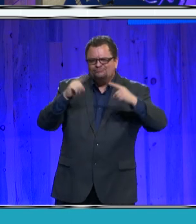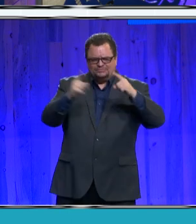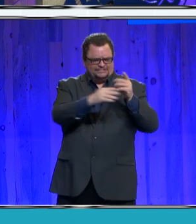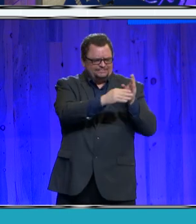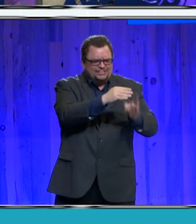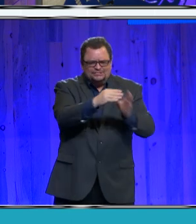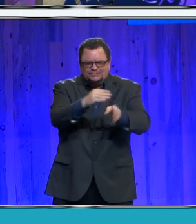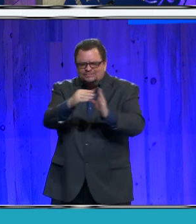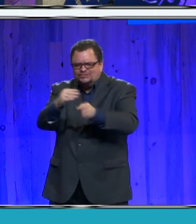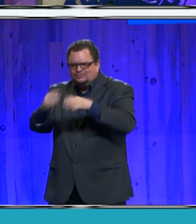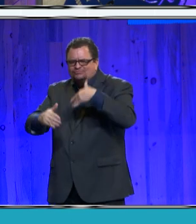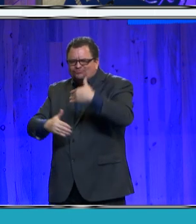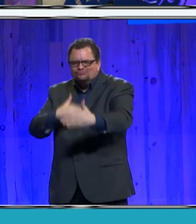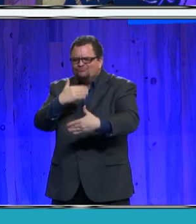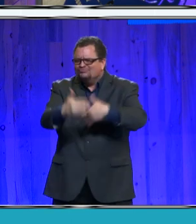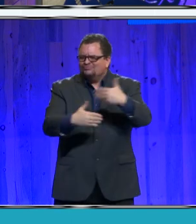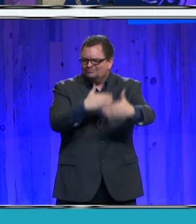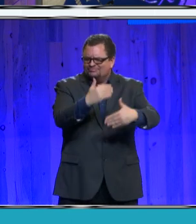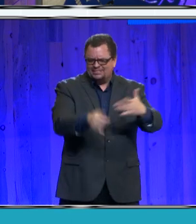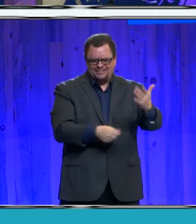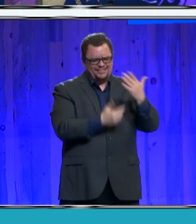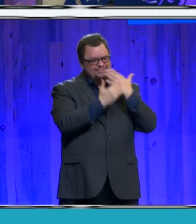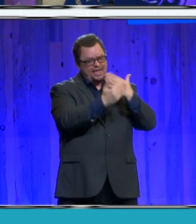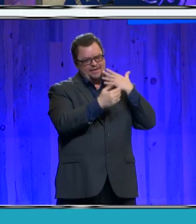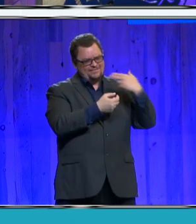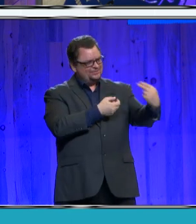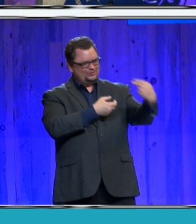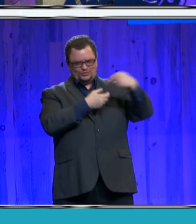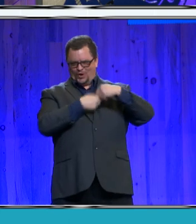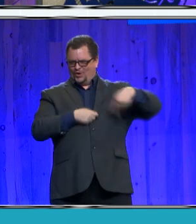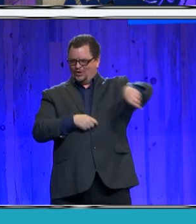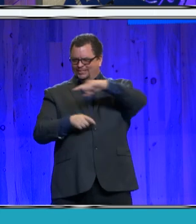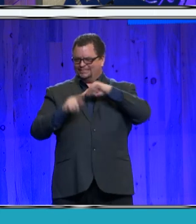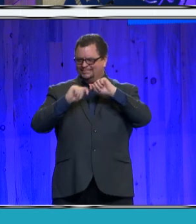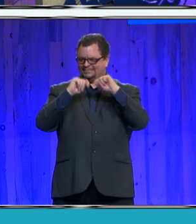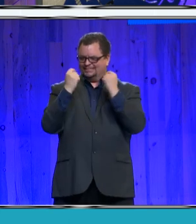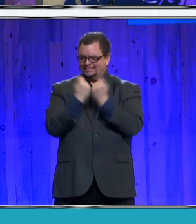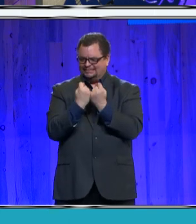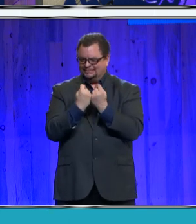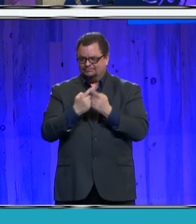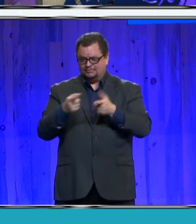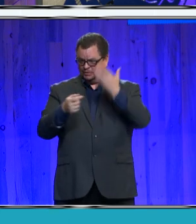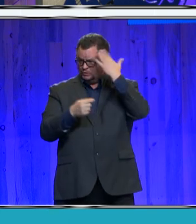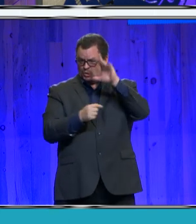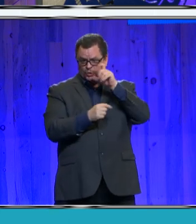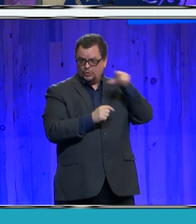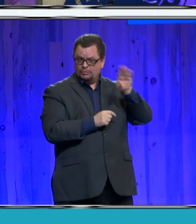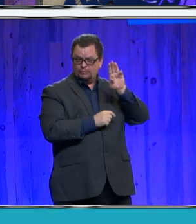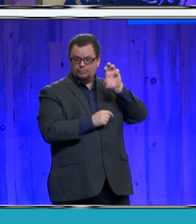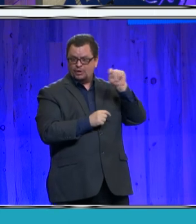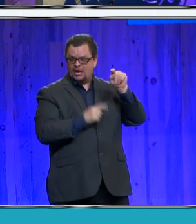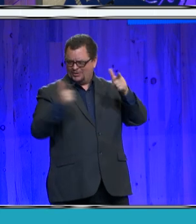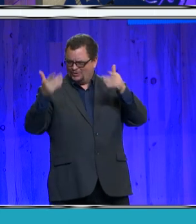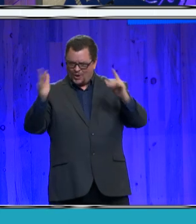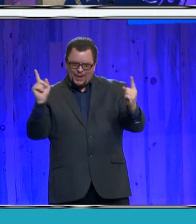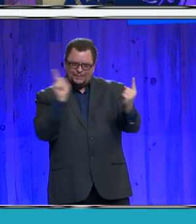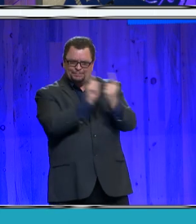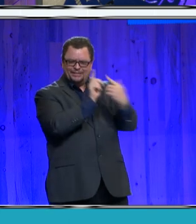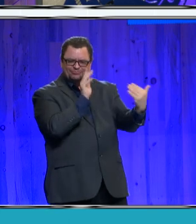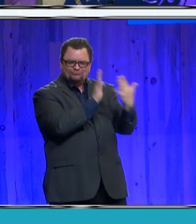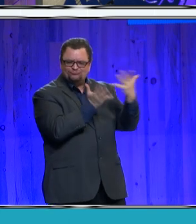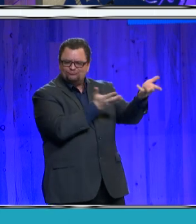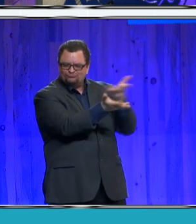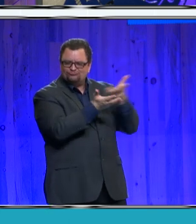for joining our team. And if you do not know Brett, please reach out to him soon. As for our board of county